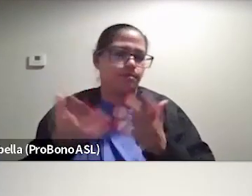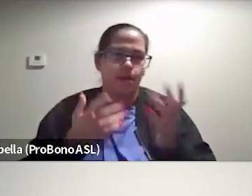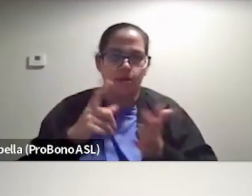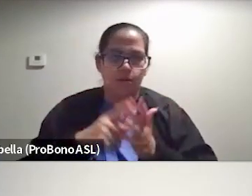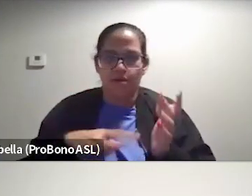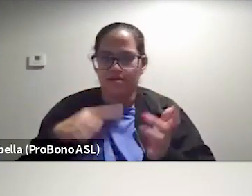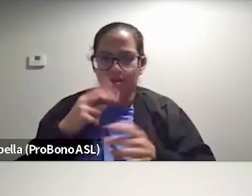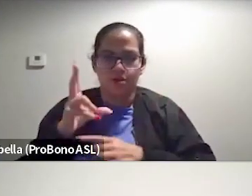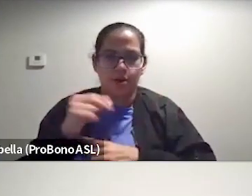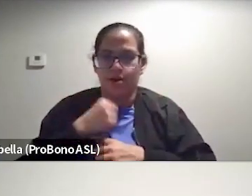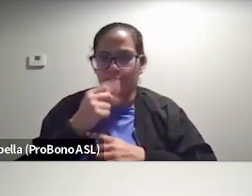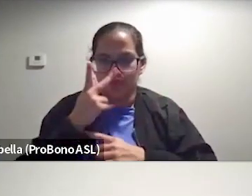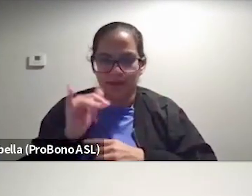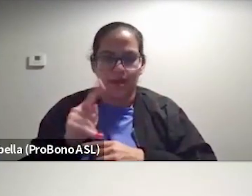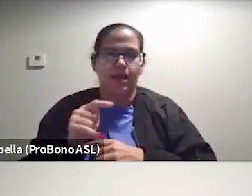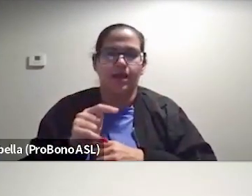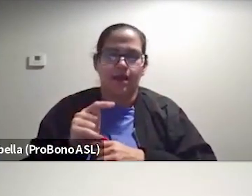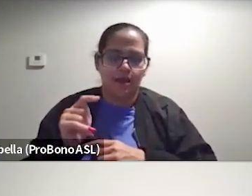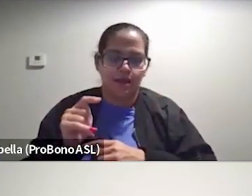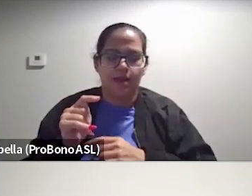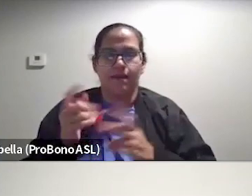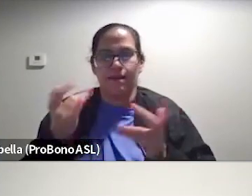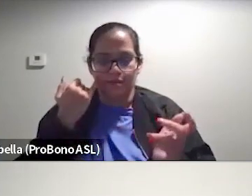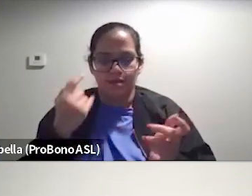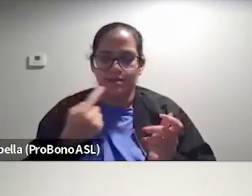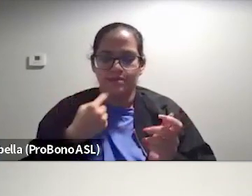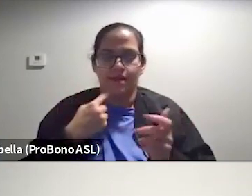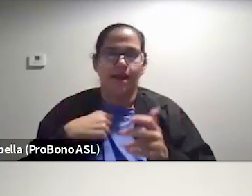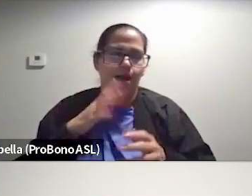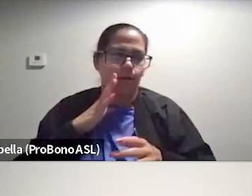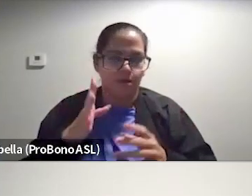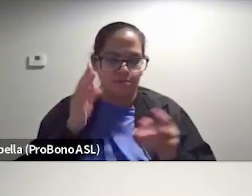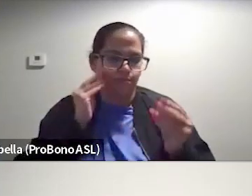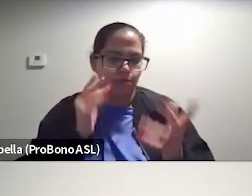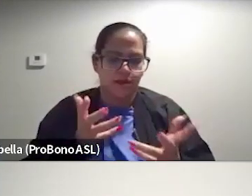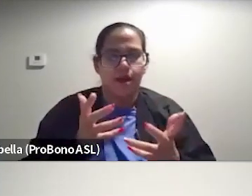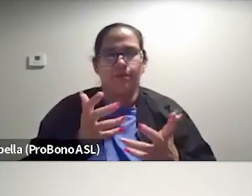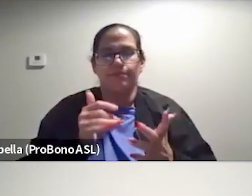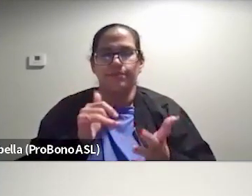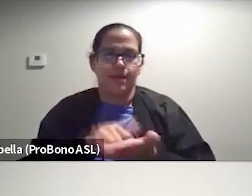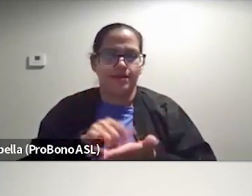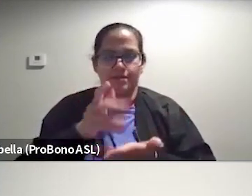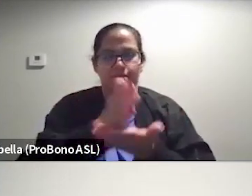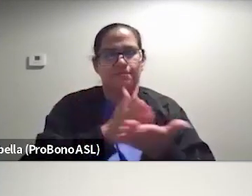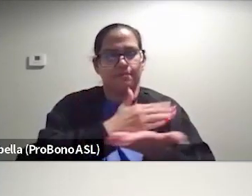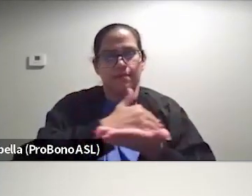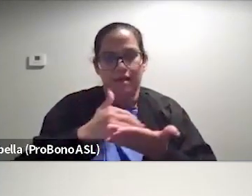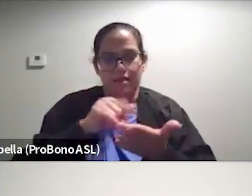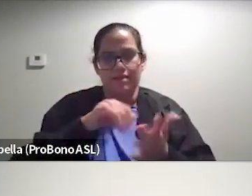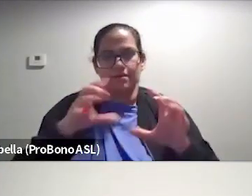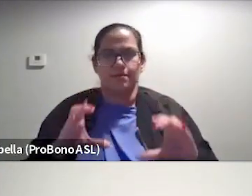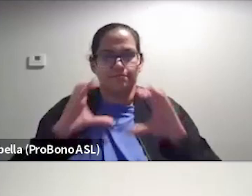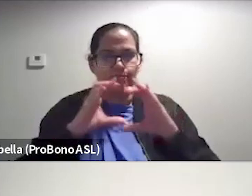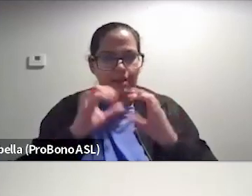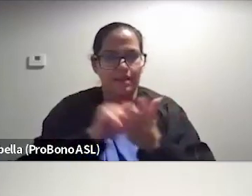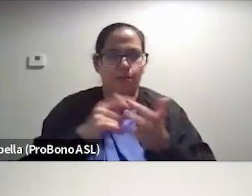they going say? No, I don't see it. I mean, if they say, I will point it out, like, this is the pie chart. This is a Venn diagram. This is